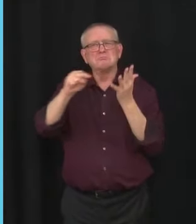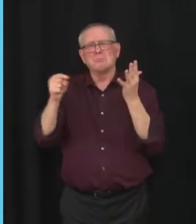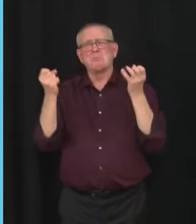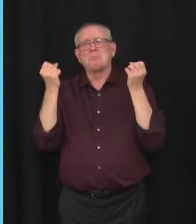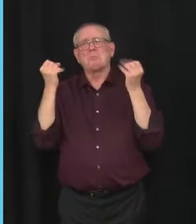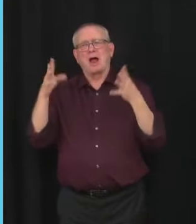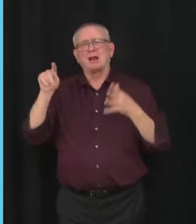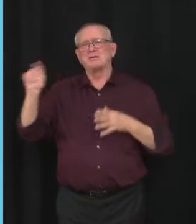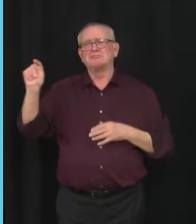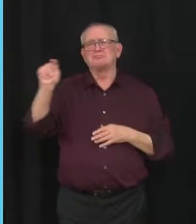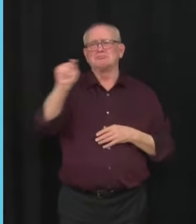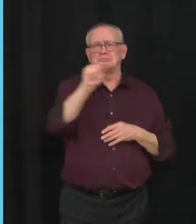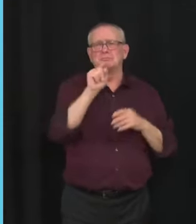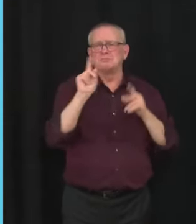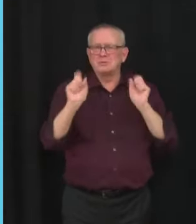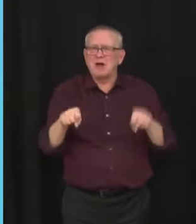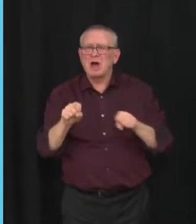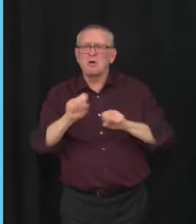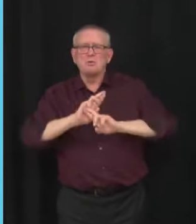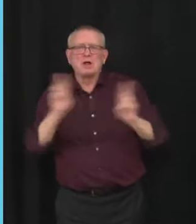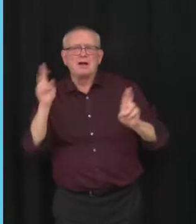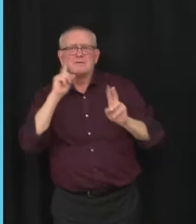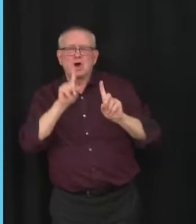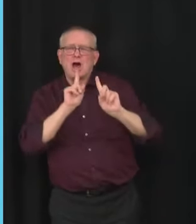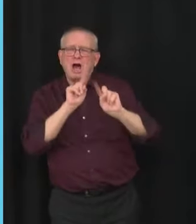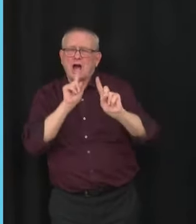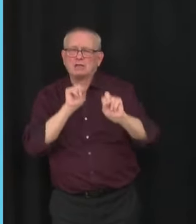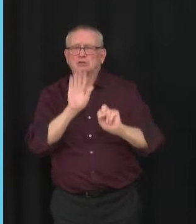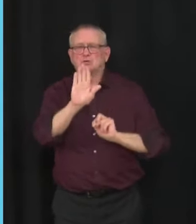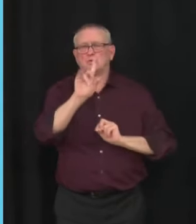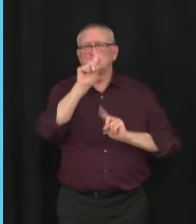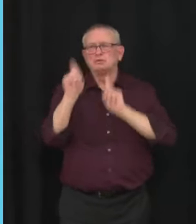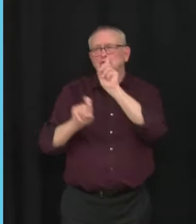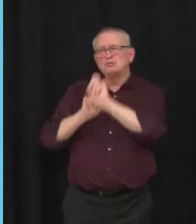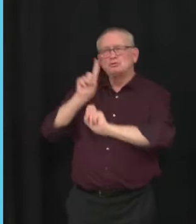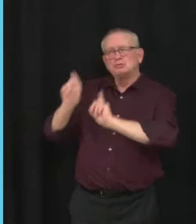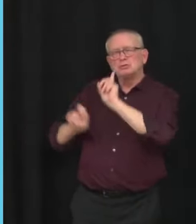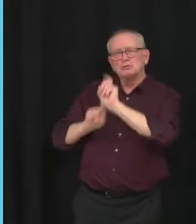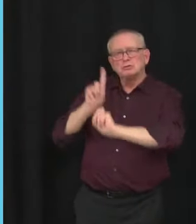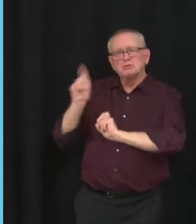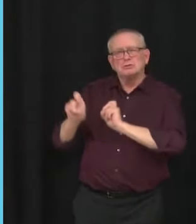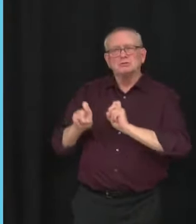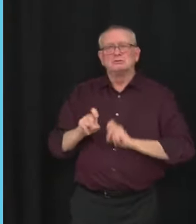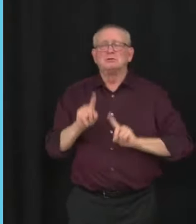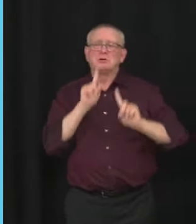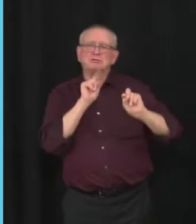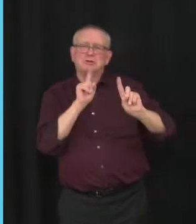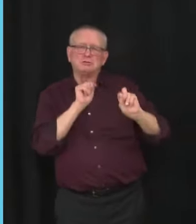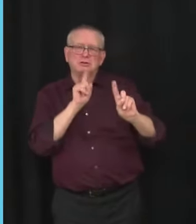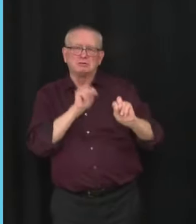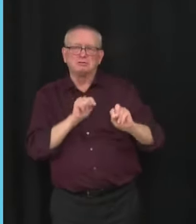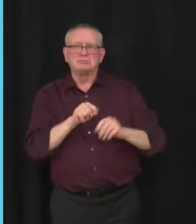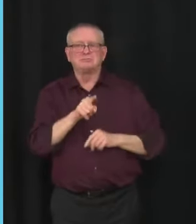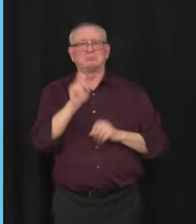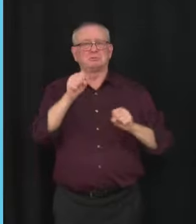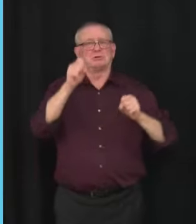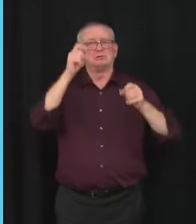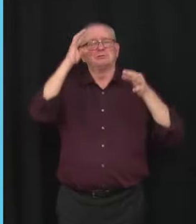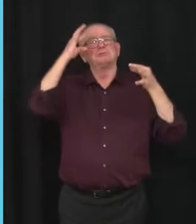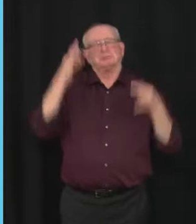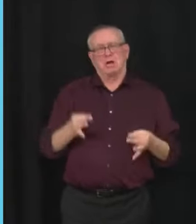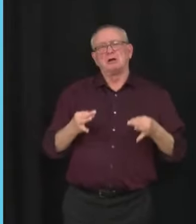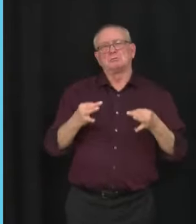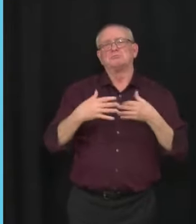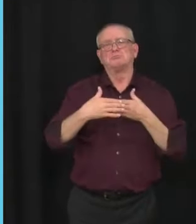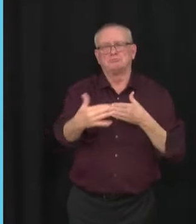answer your questions and give you the information that you need to make the right decision for your child. We